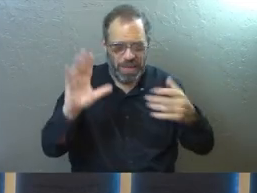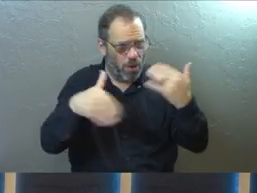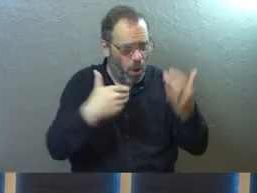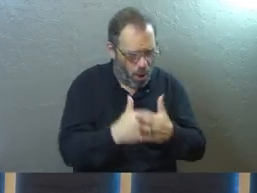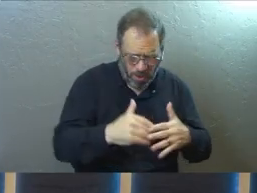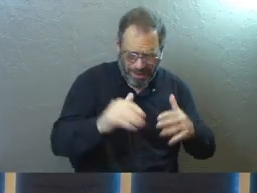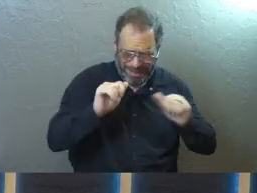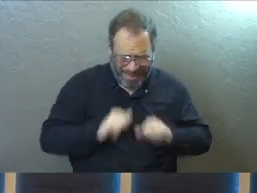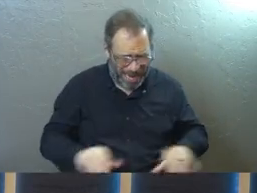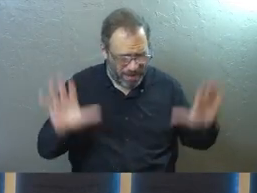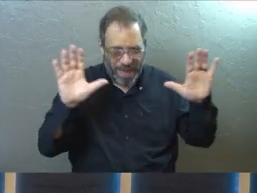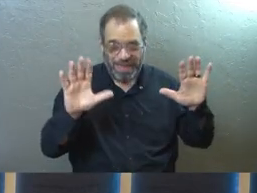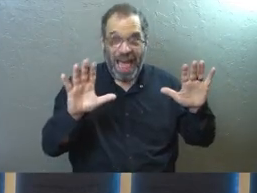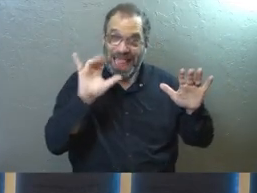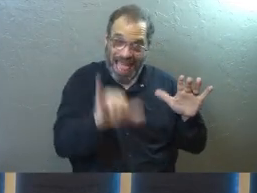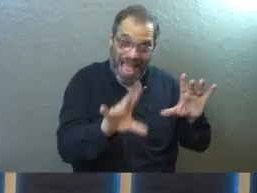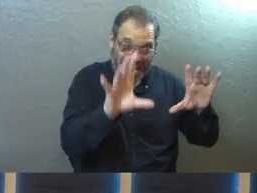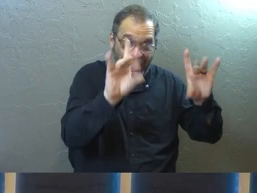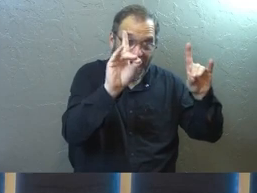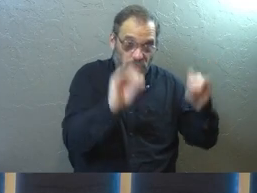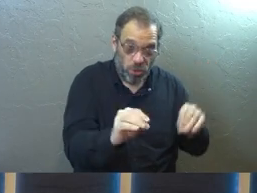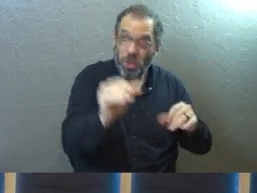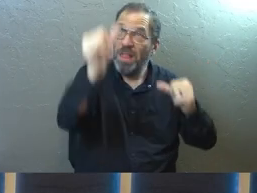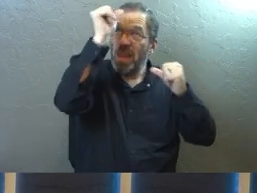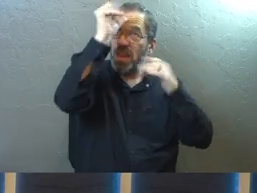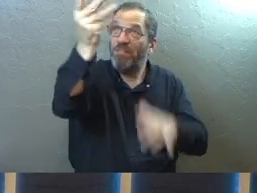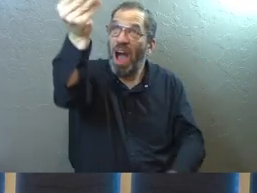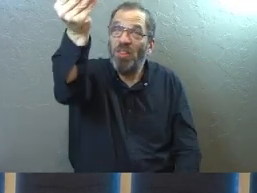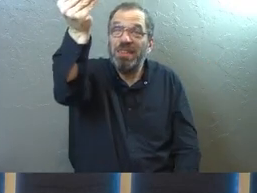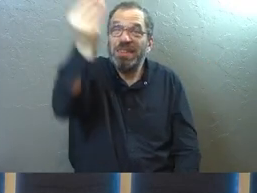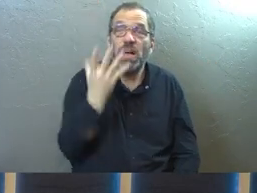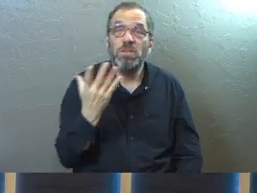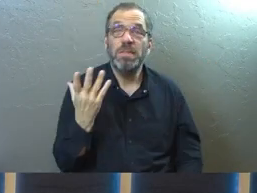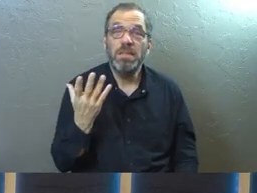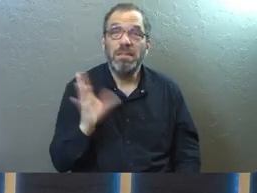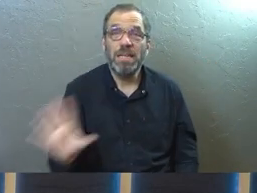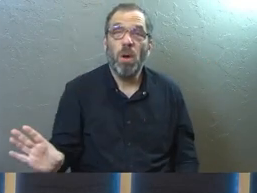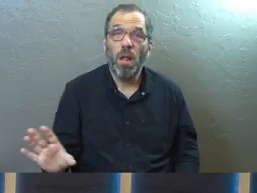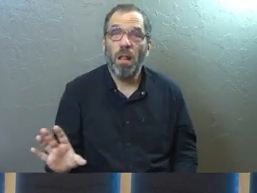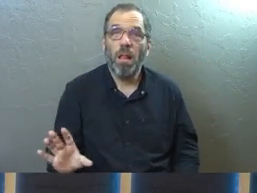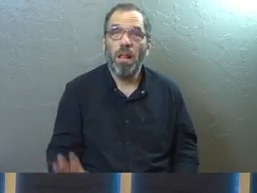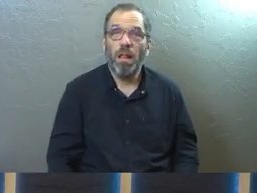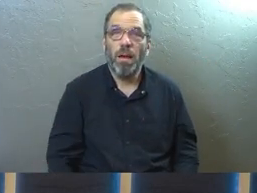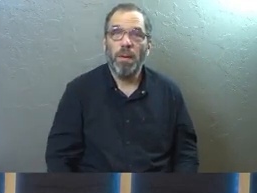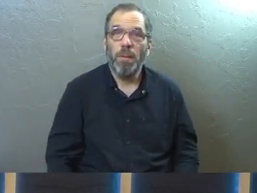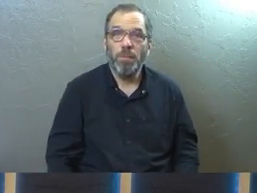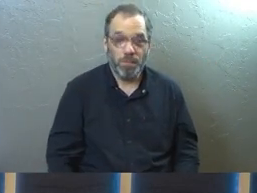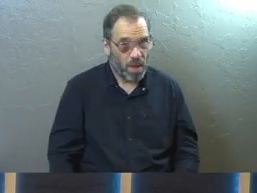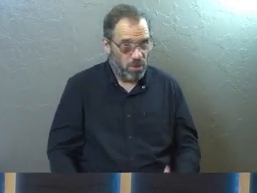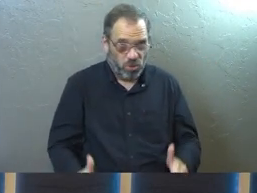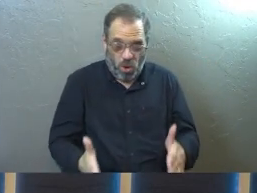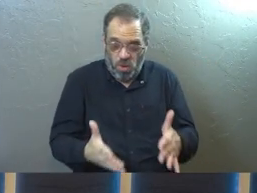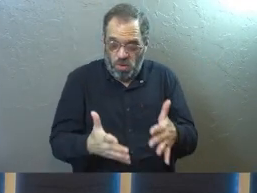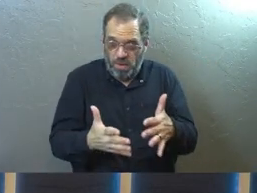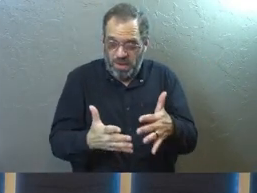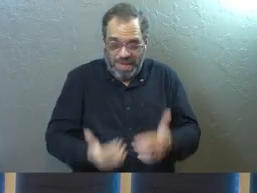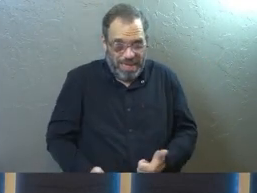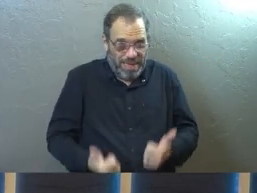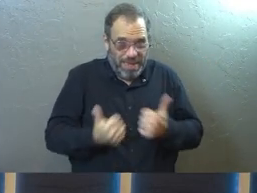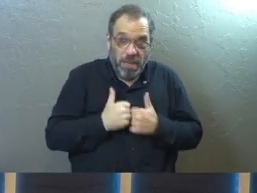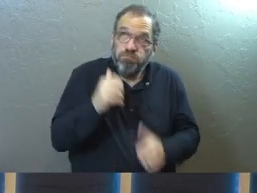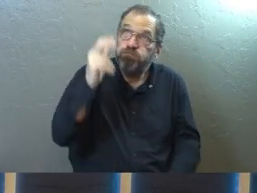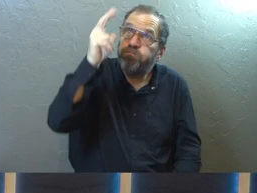all his self-sacrifice. He says, I only do the things that the father tells me to do. So he lived his entire life,